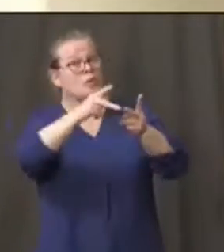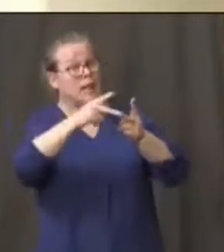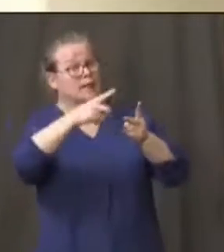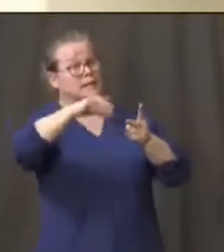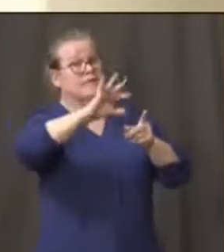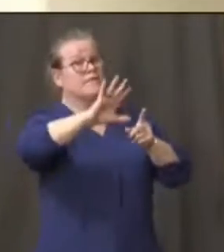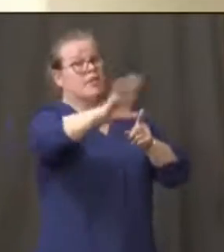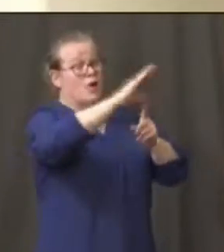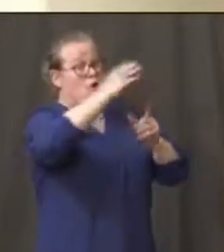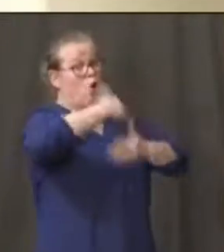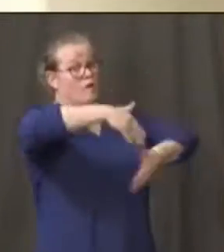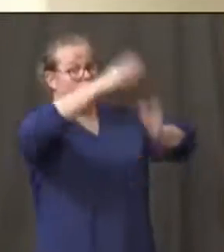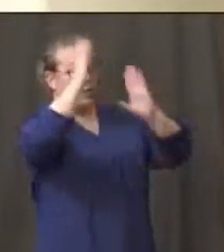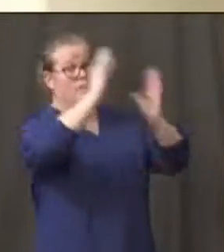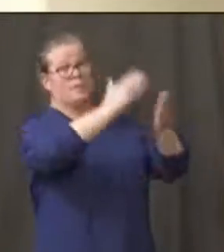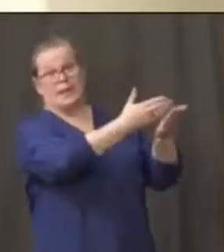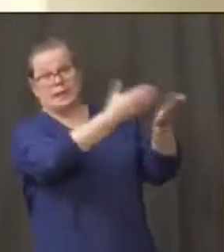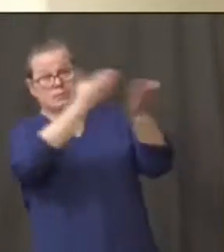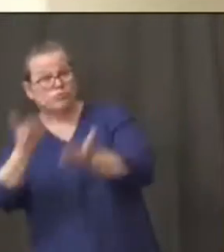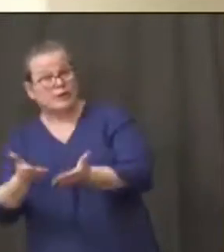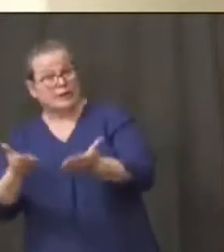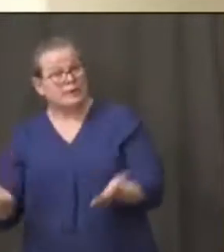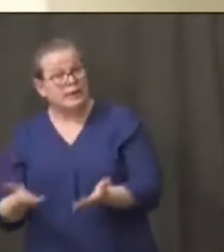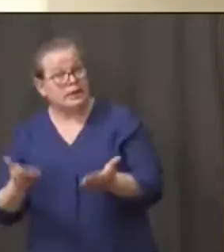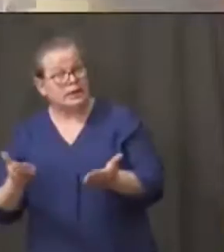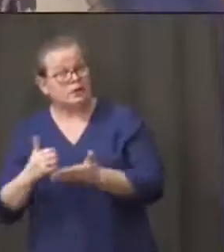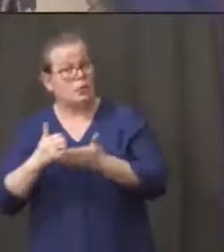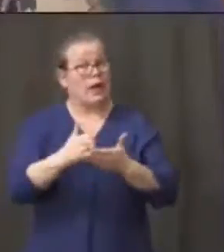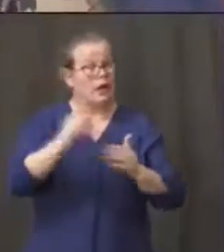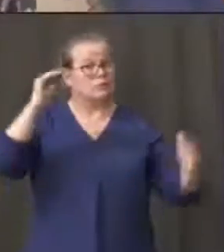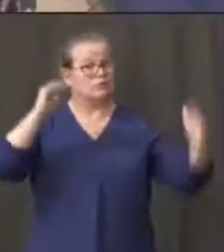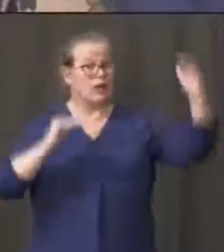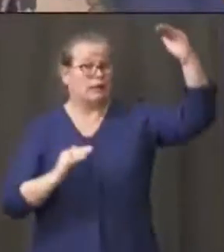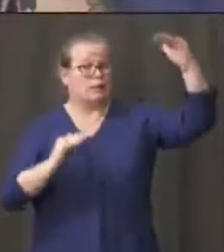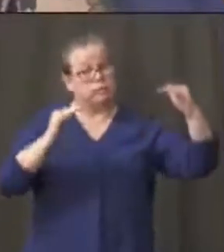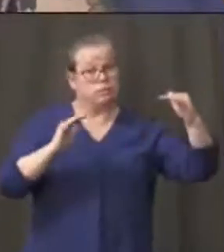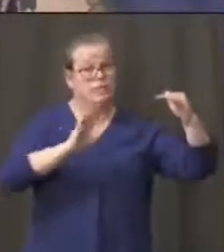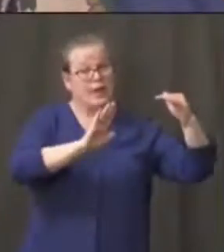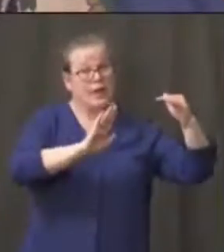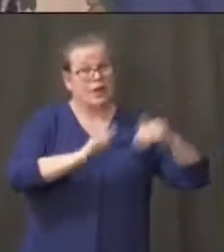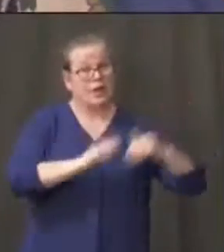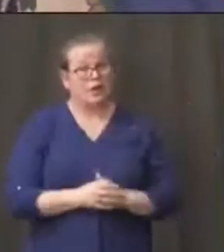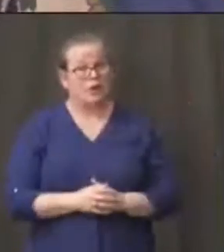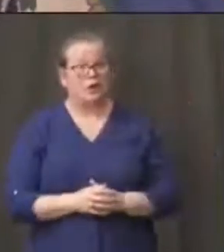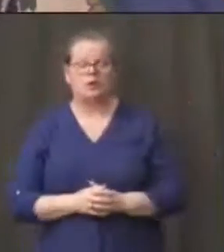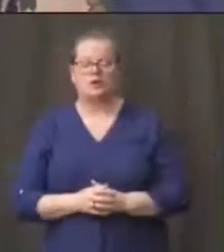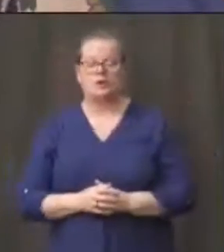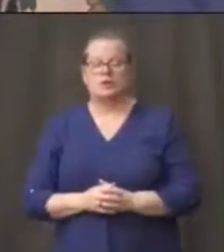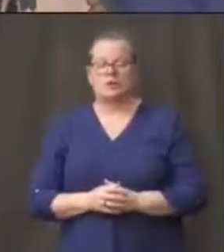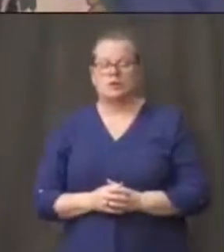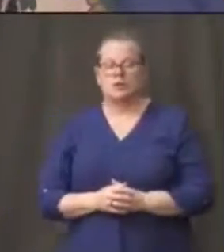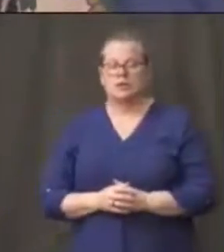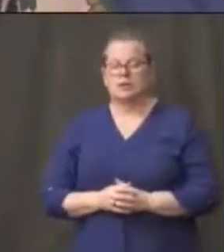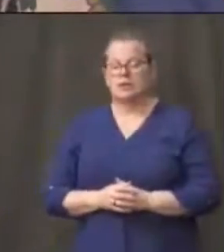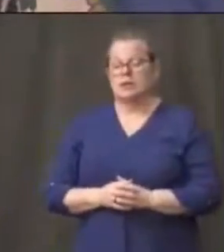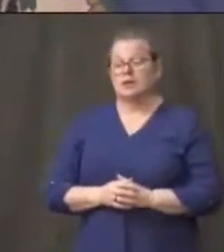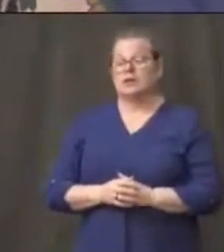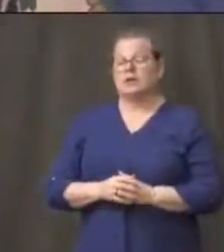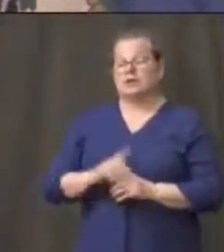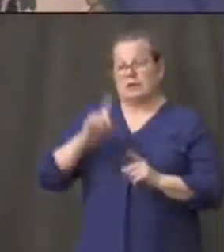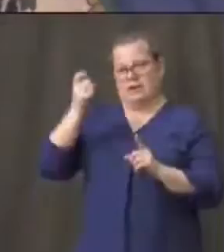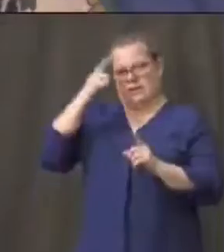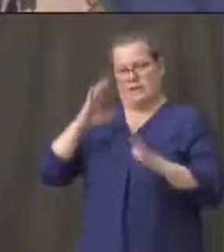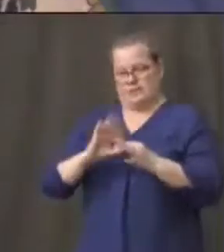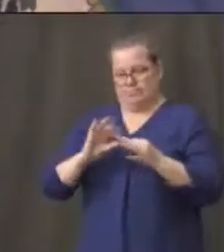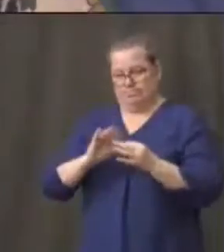relatively open well i'll tell you what we have been doing so far is uh hartford hospital has actually provided a